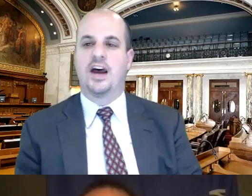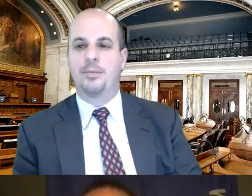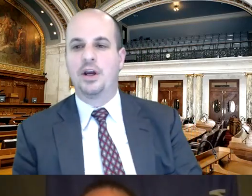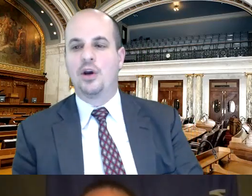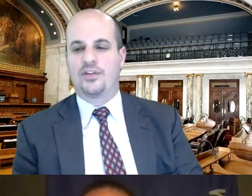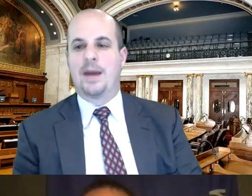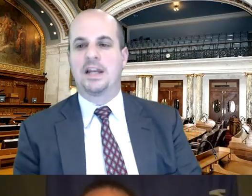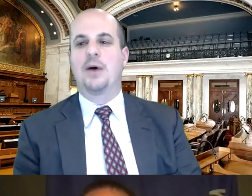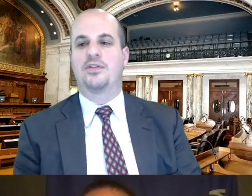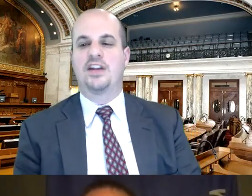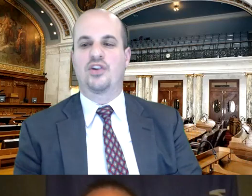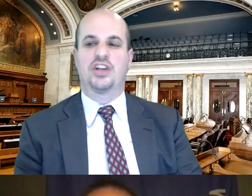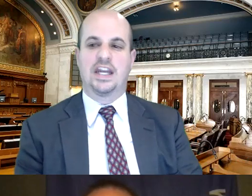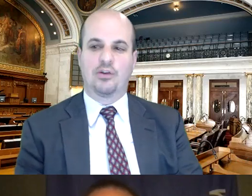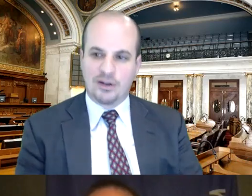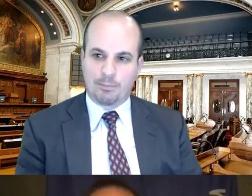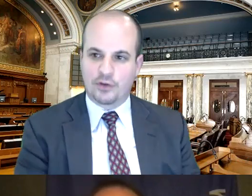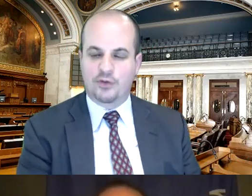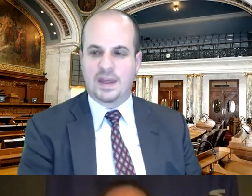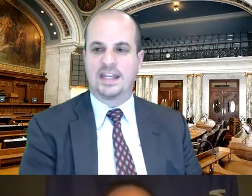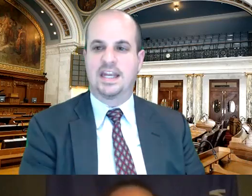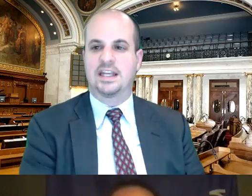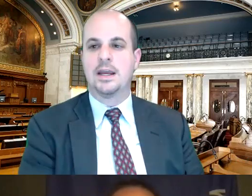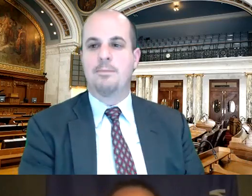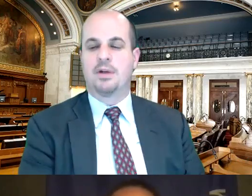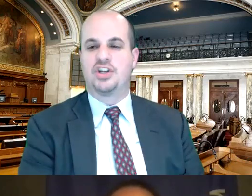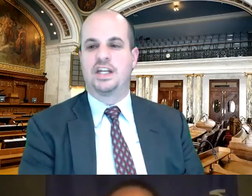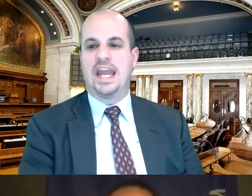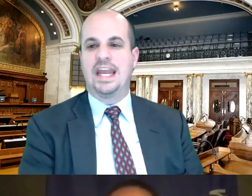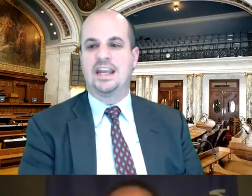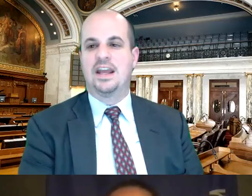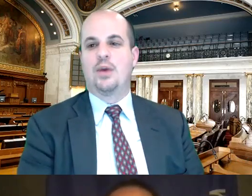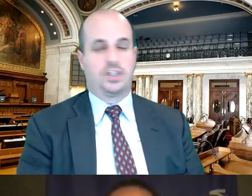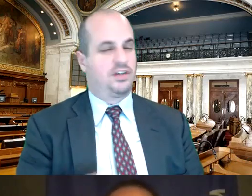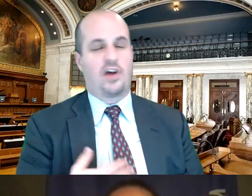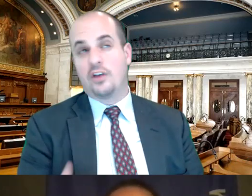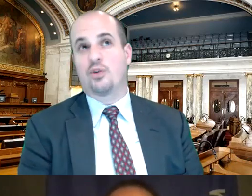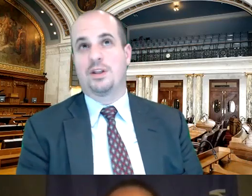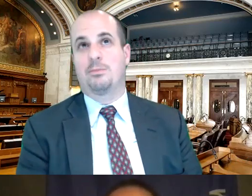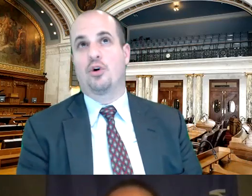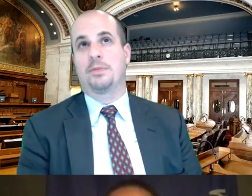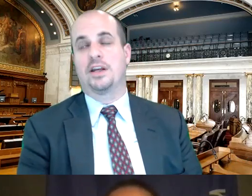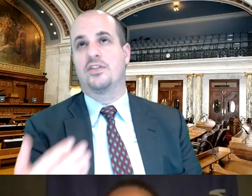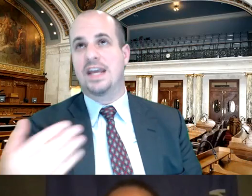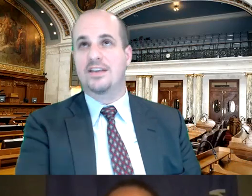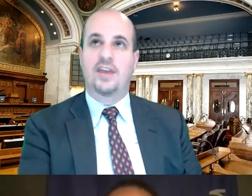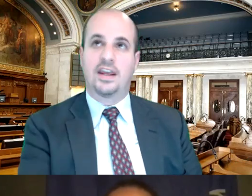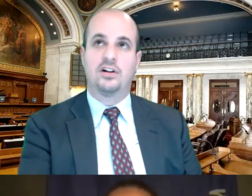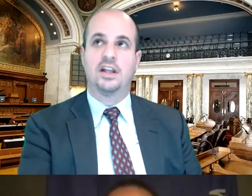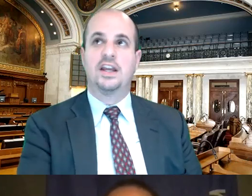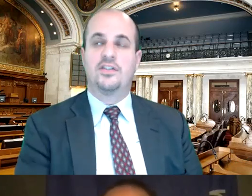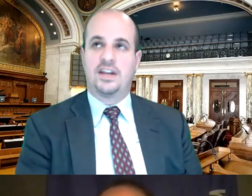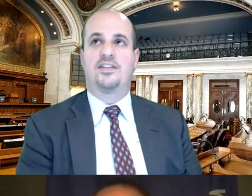the prices up what's happening now is states actually getting reimbursed for that and getting much needed aid which is also really important because next